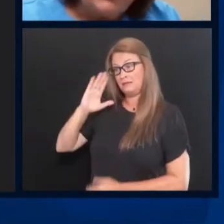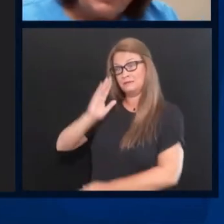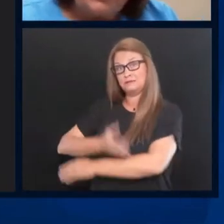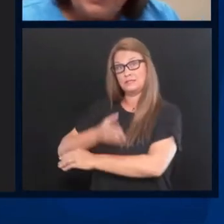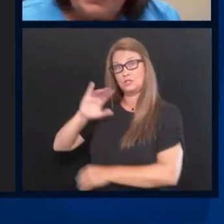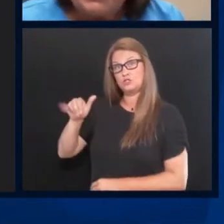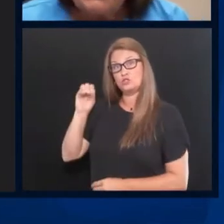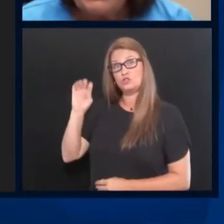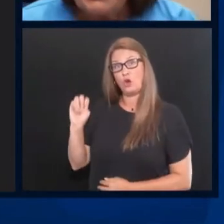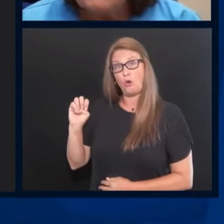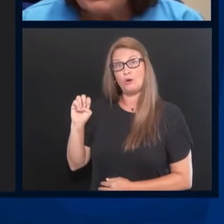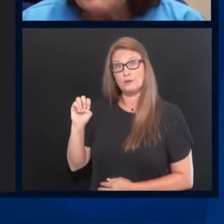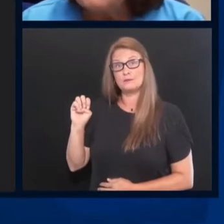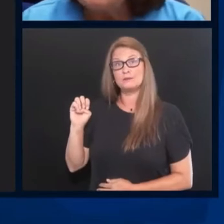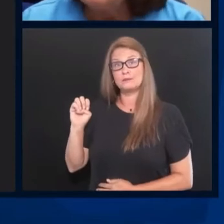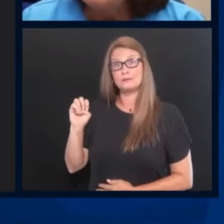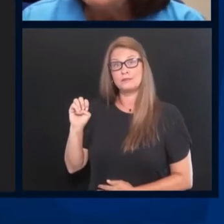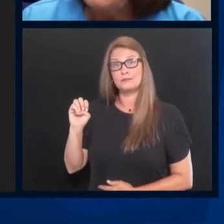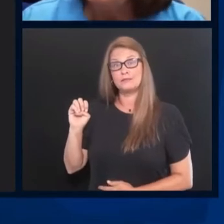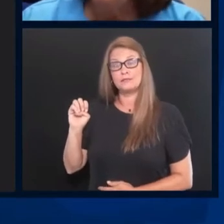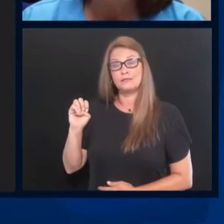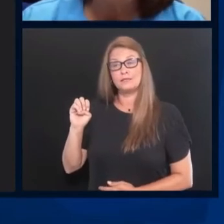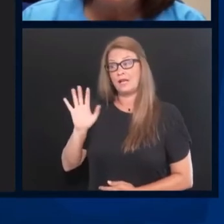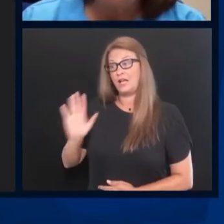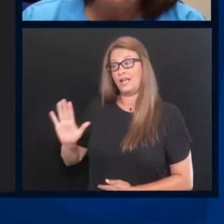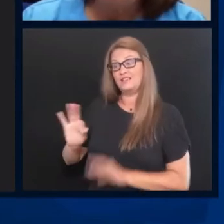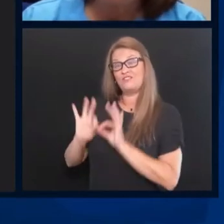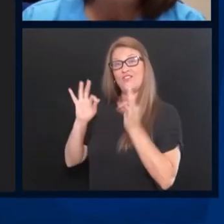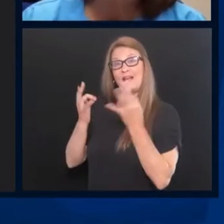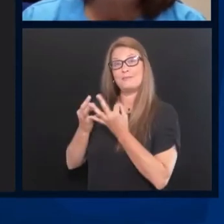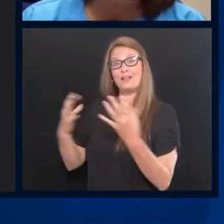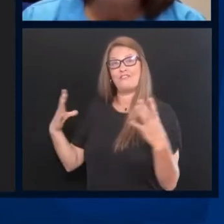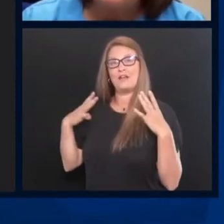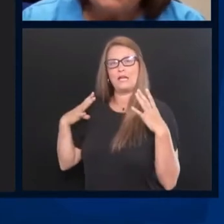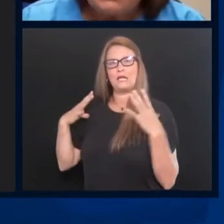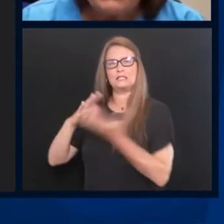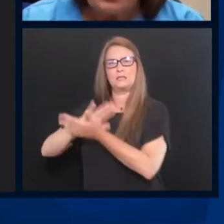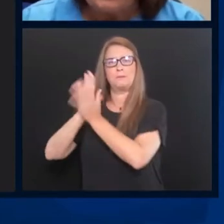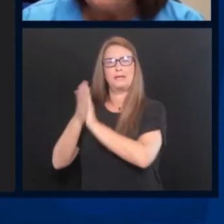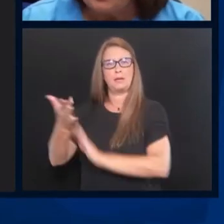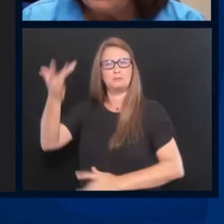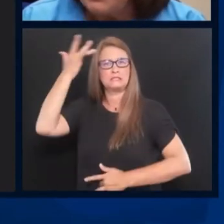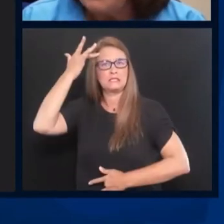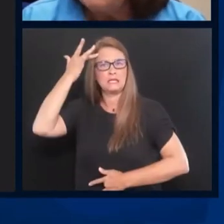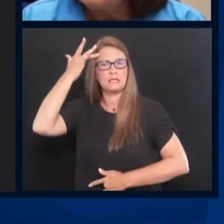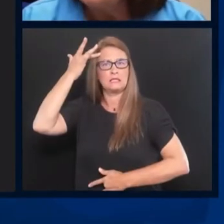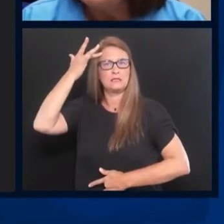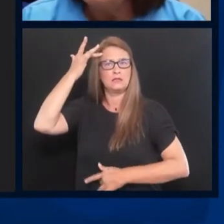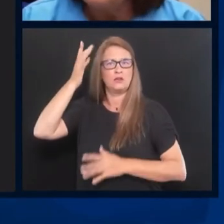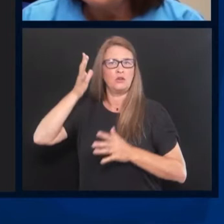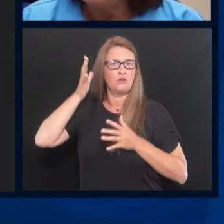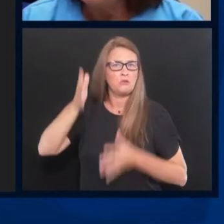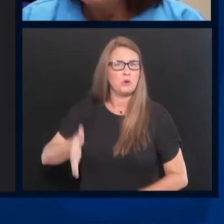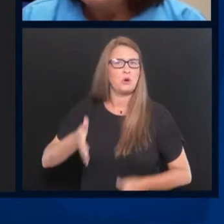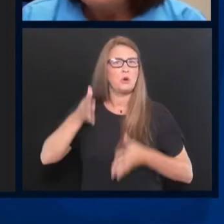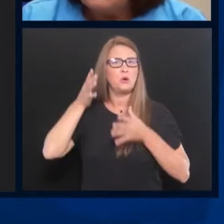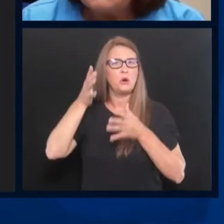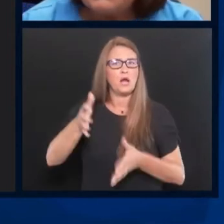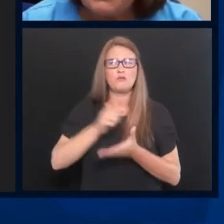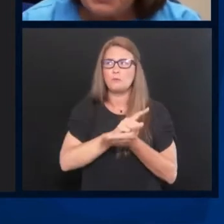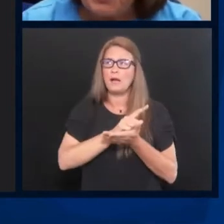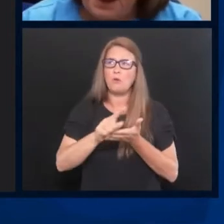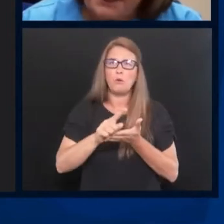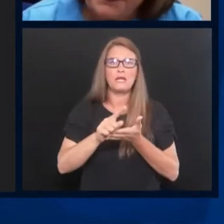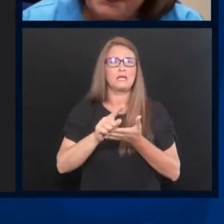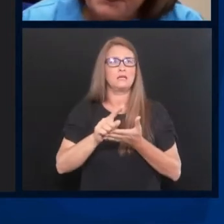on the other hand, he was on his family vacation and he became very sick, started throwing up. He threw up for like a week. He